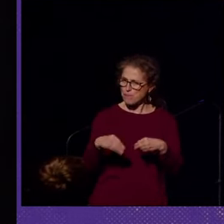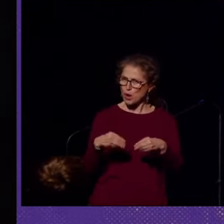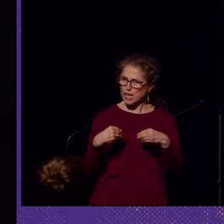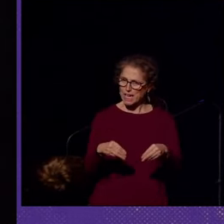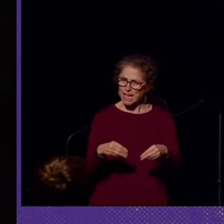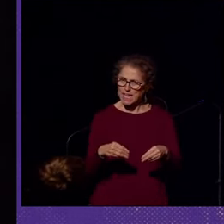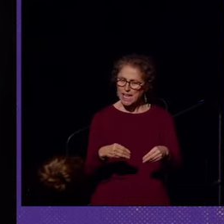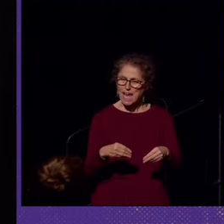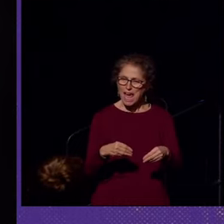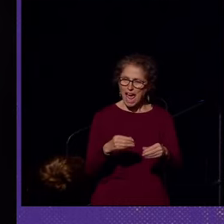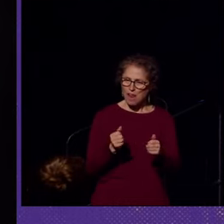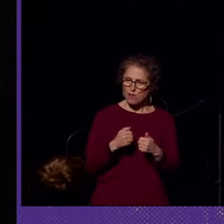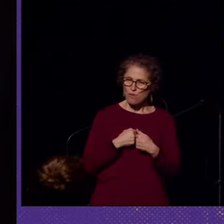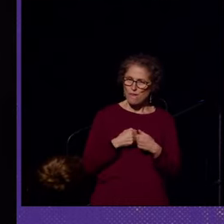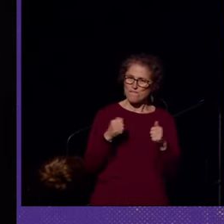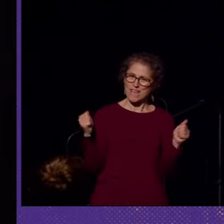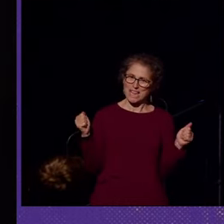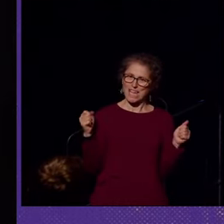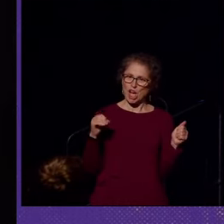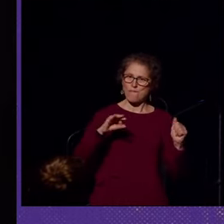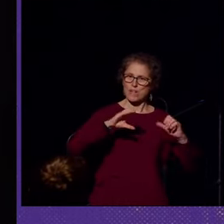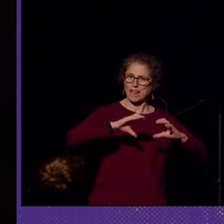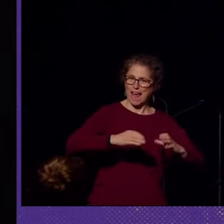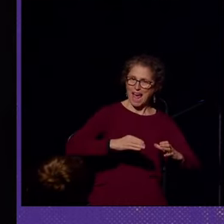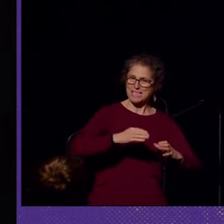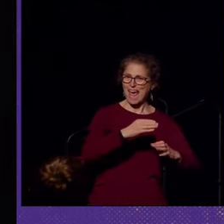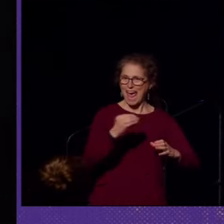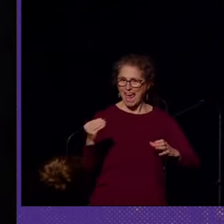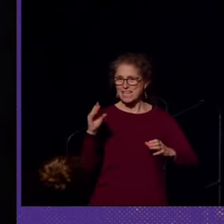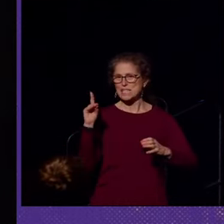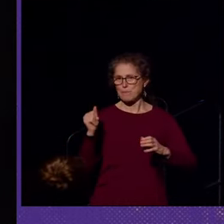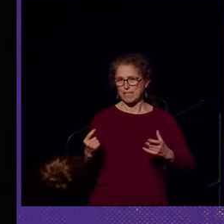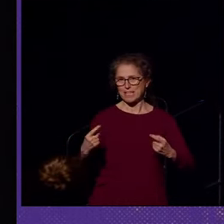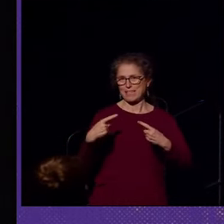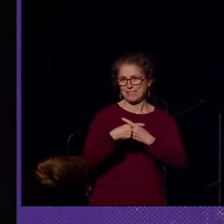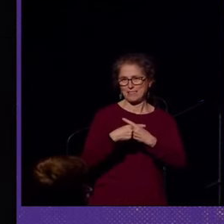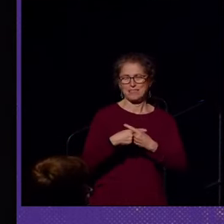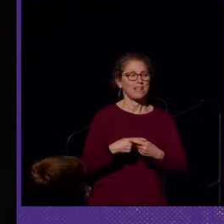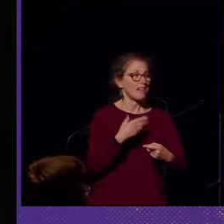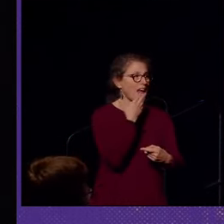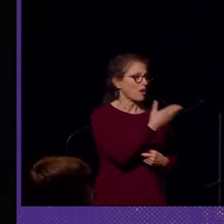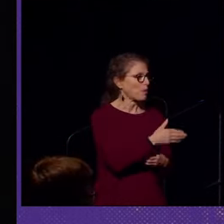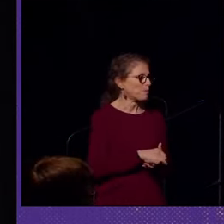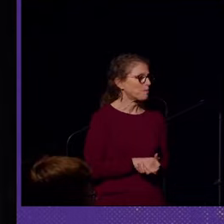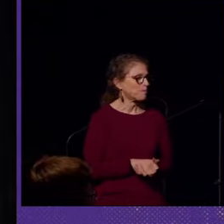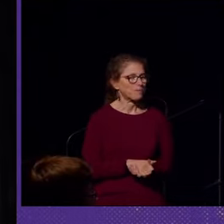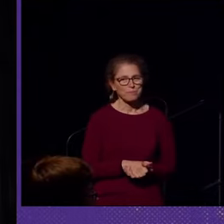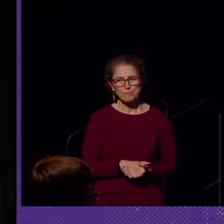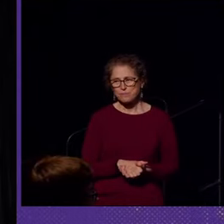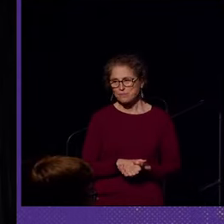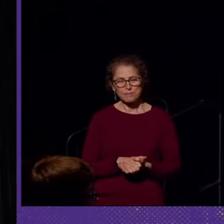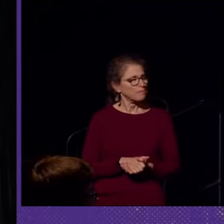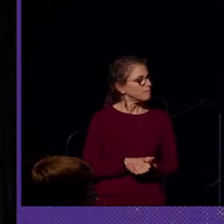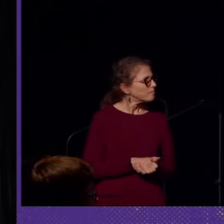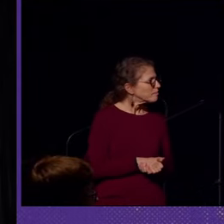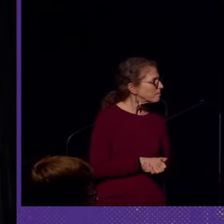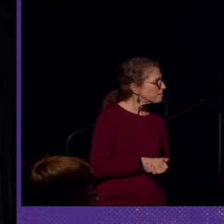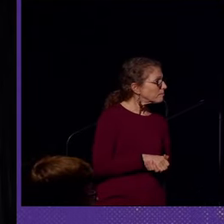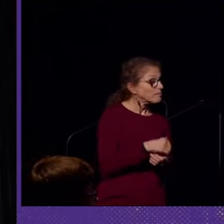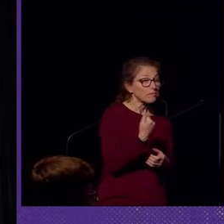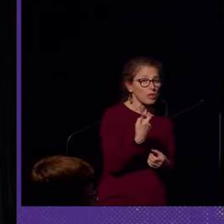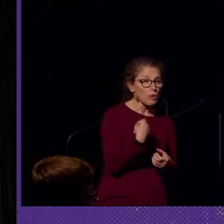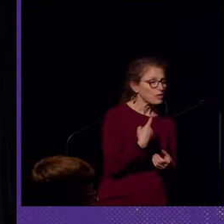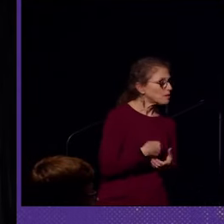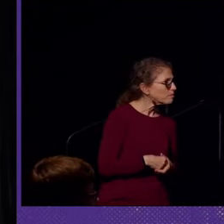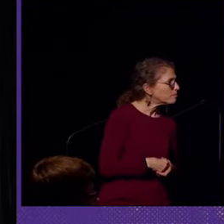and revealing of class and disability. Okay? Thank you. And there was another question?